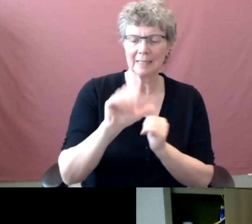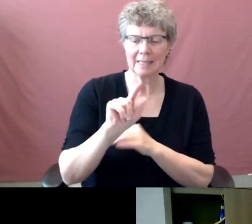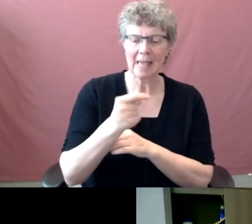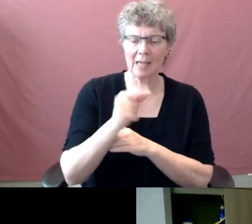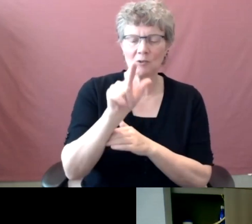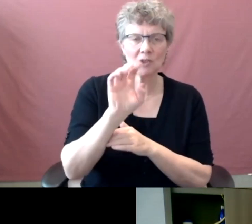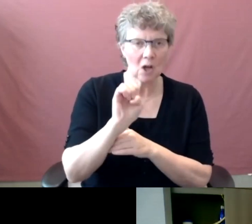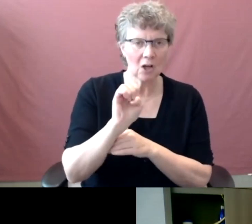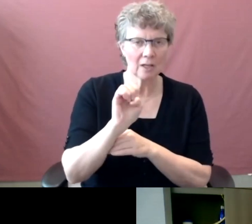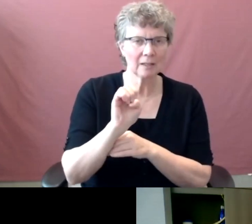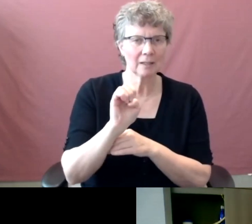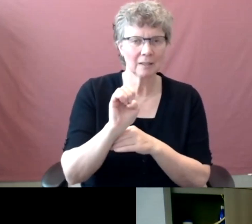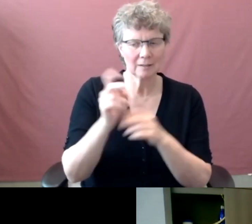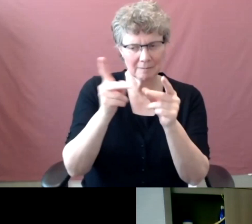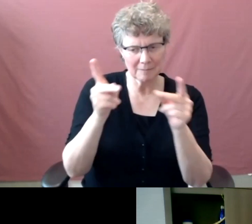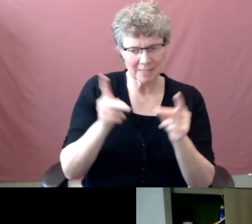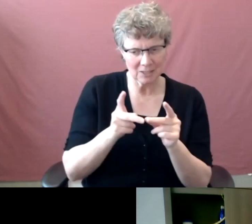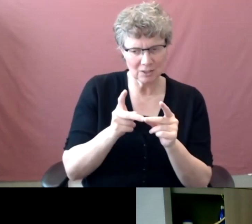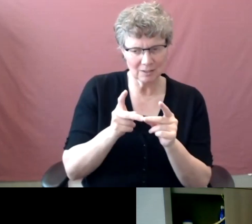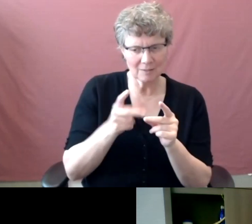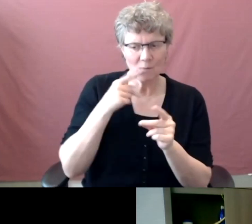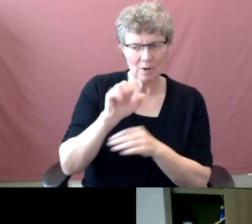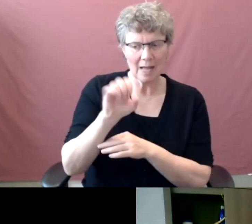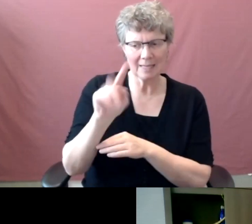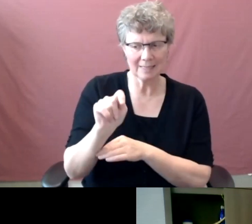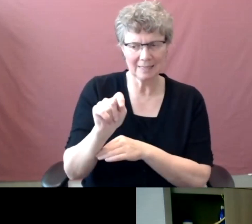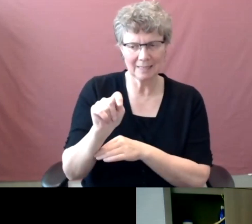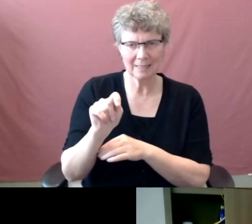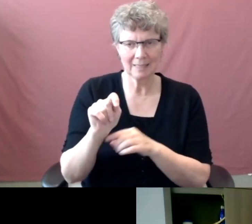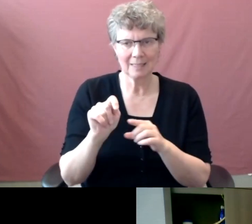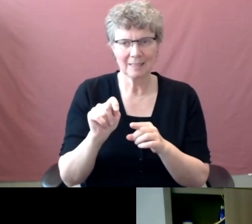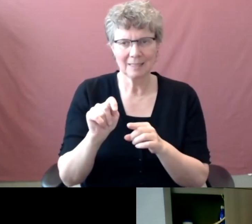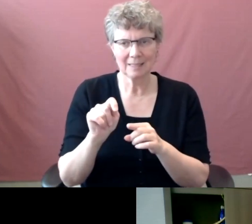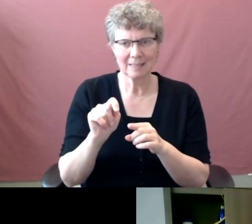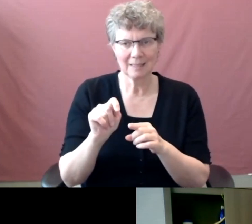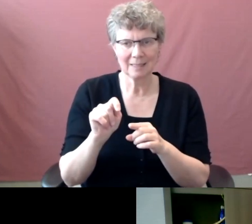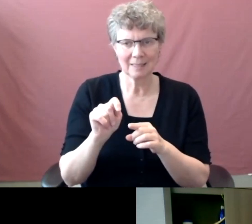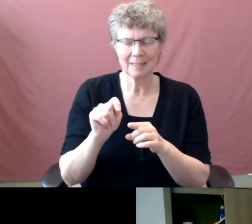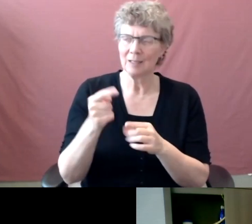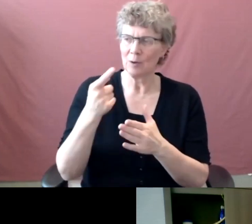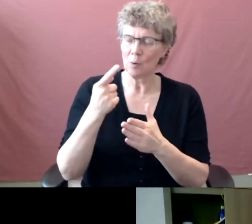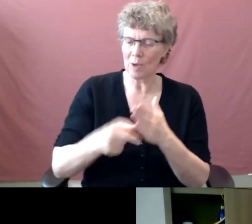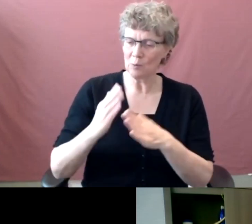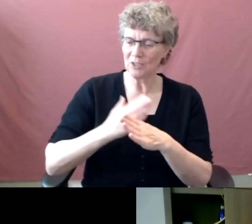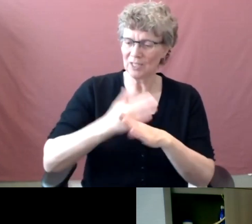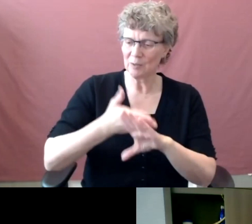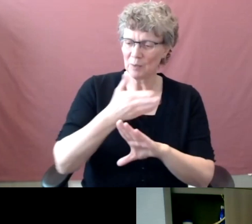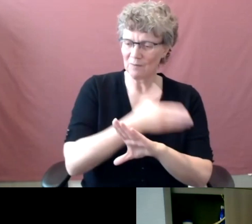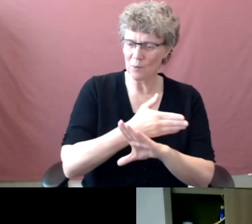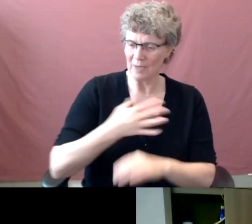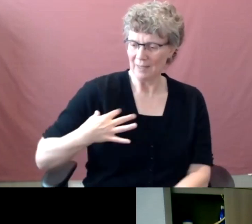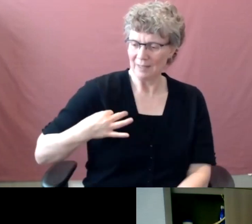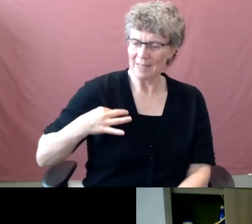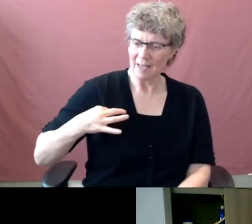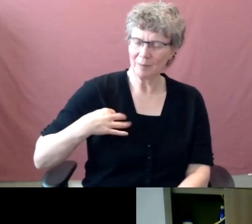I think there's earlier stack that has shared, uh, application is really all over the board, right? So there's, um, kind of